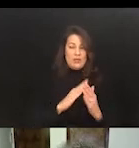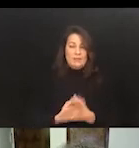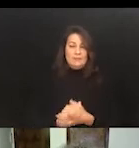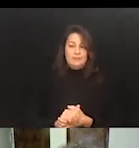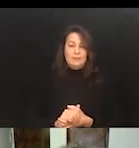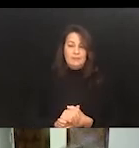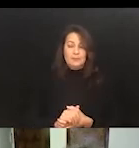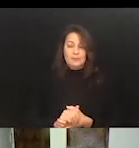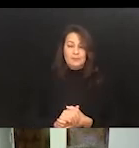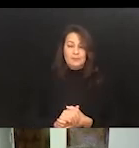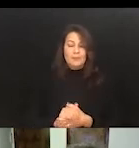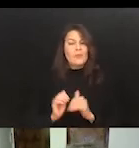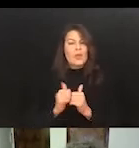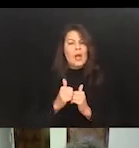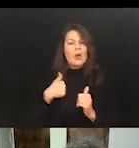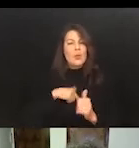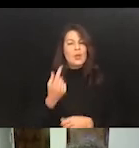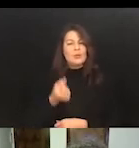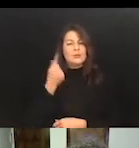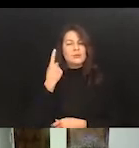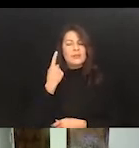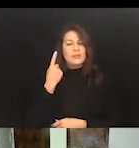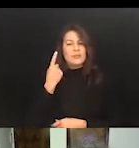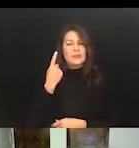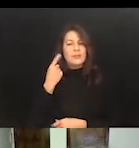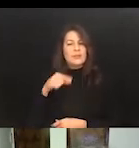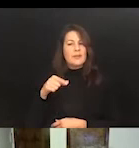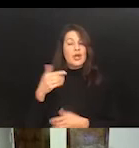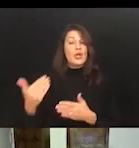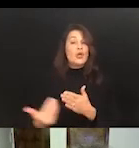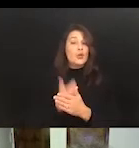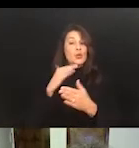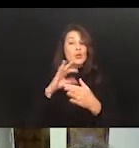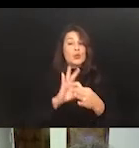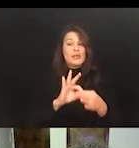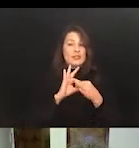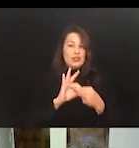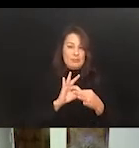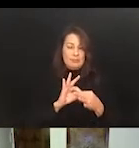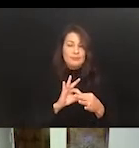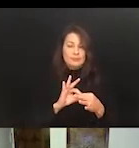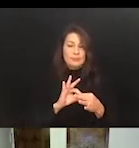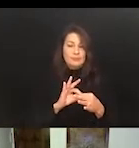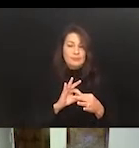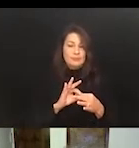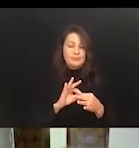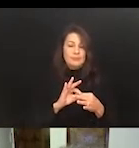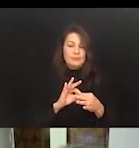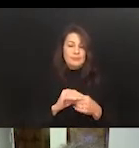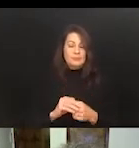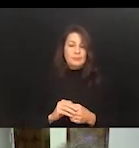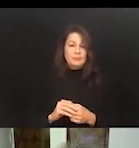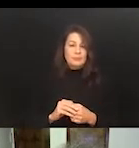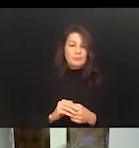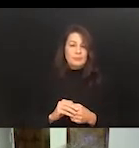how do we understand this new relationship? Because I think, as I mentioned before, when we look